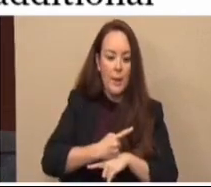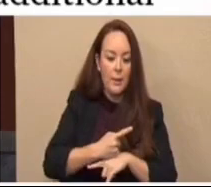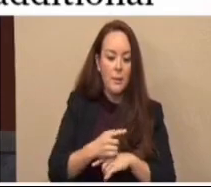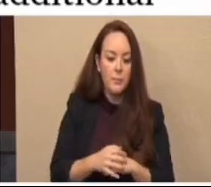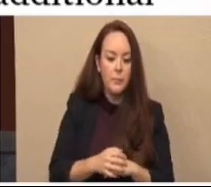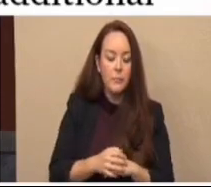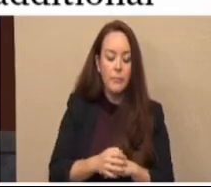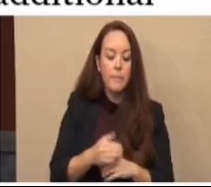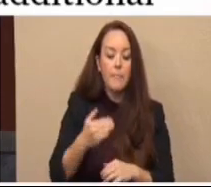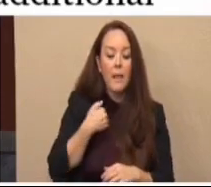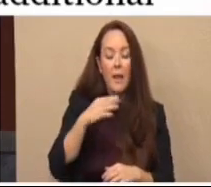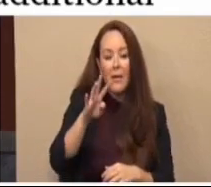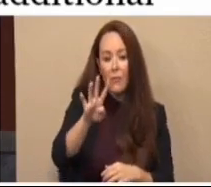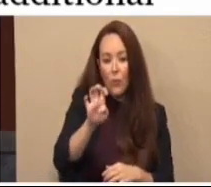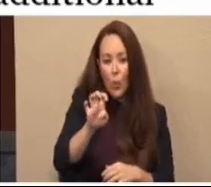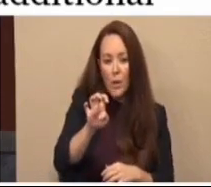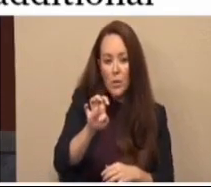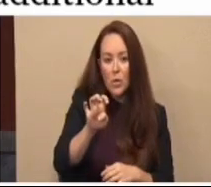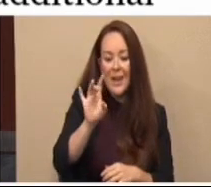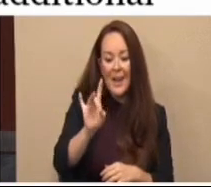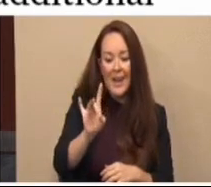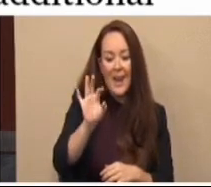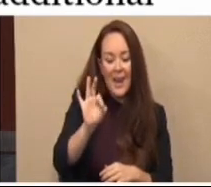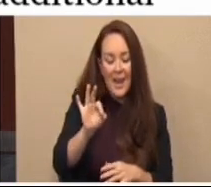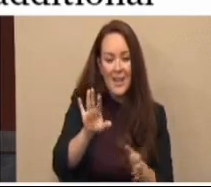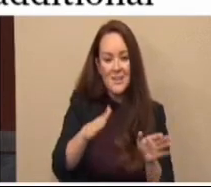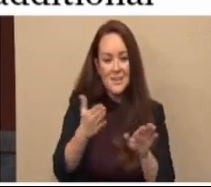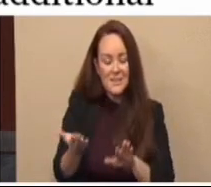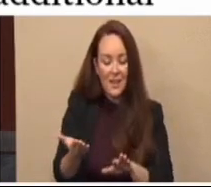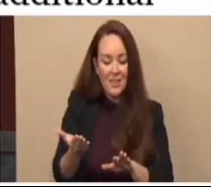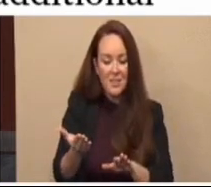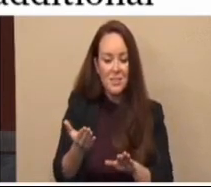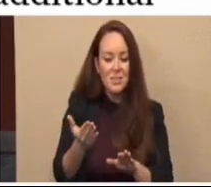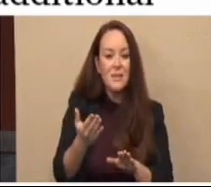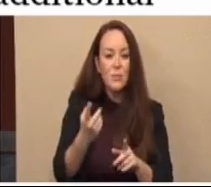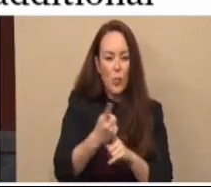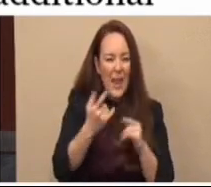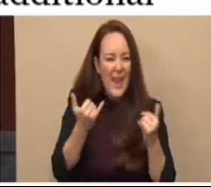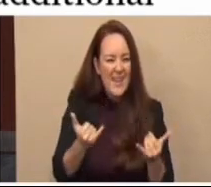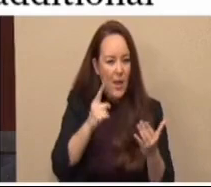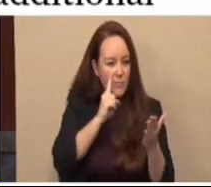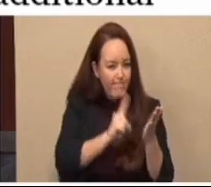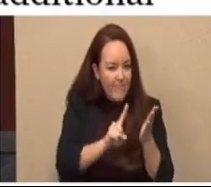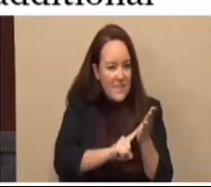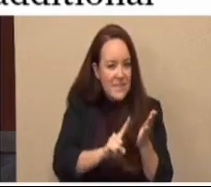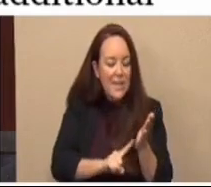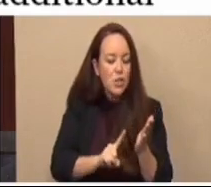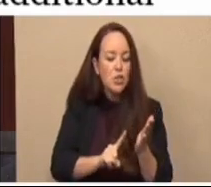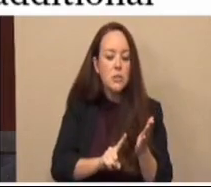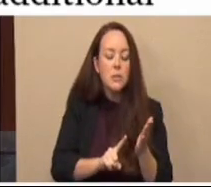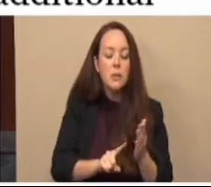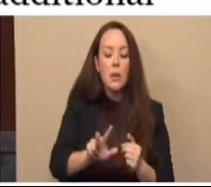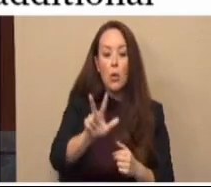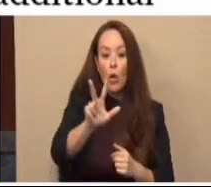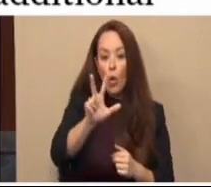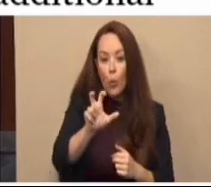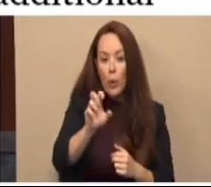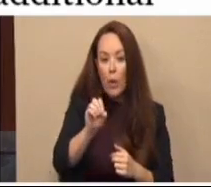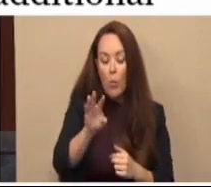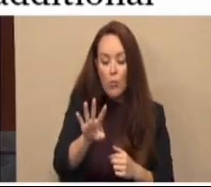There are 489 deaths under investigation at this time. There's